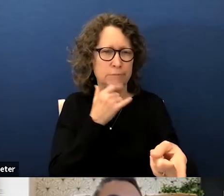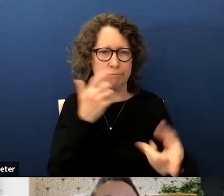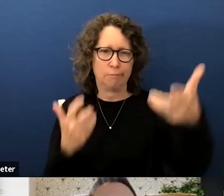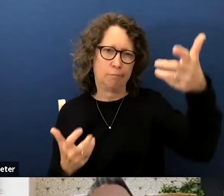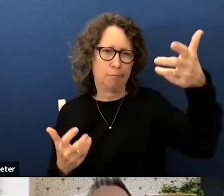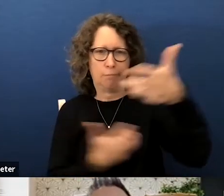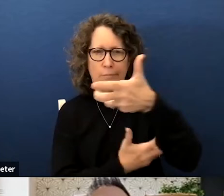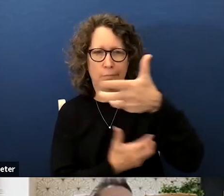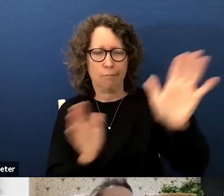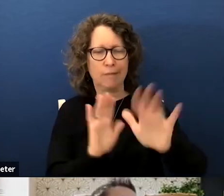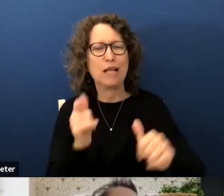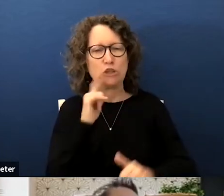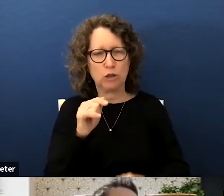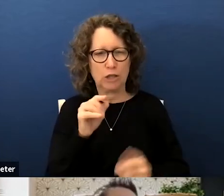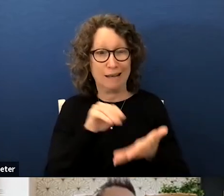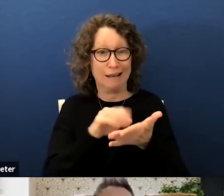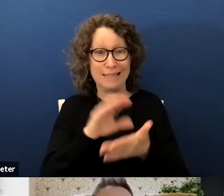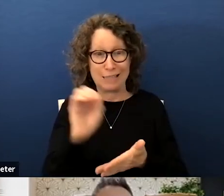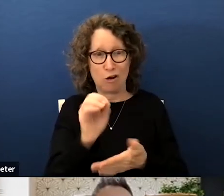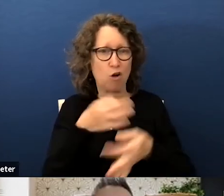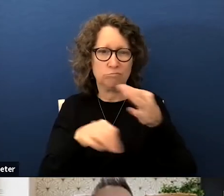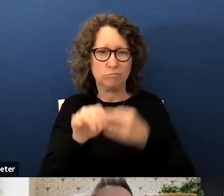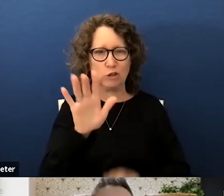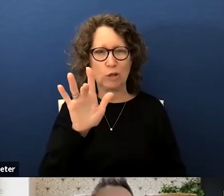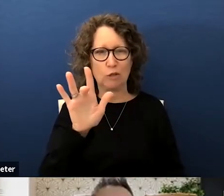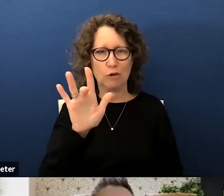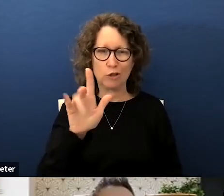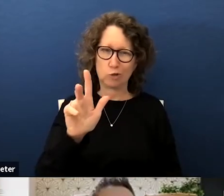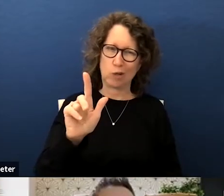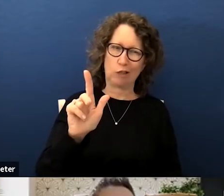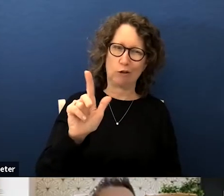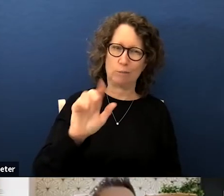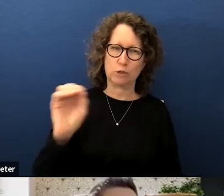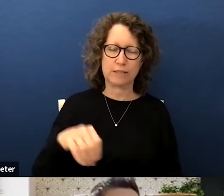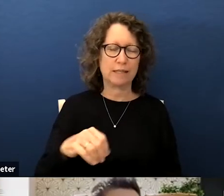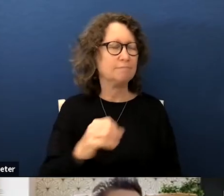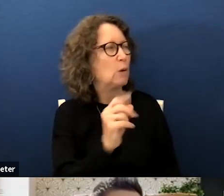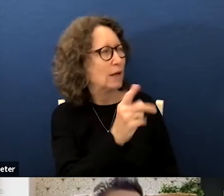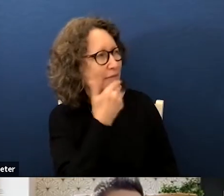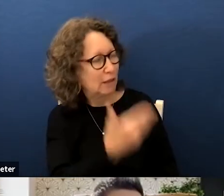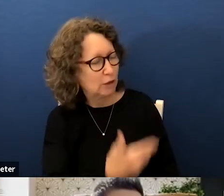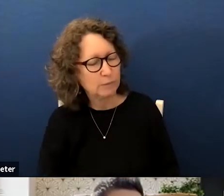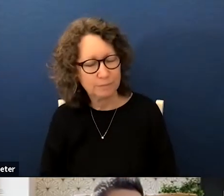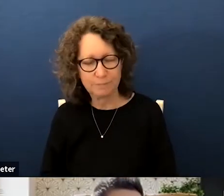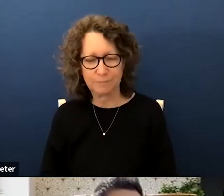presentation but it should be 23 percent oh okay okay thank you